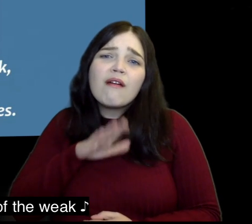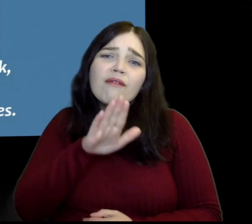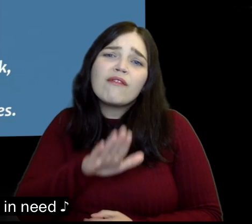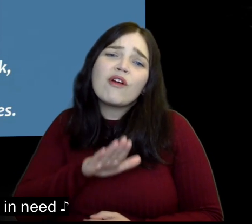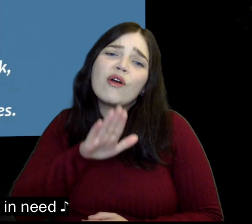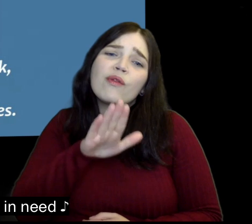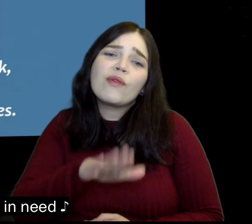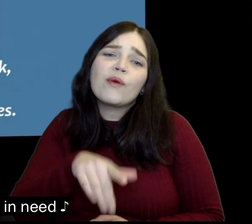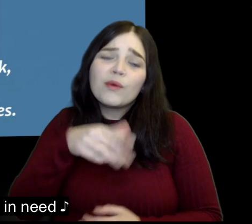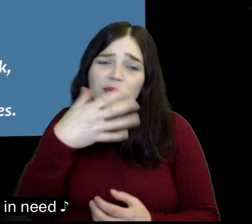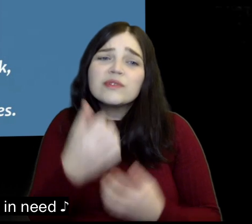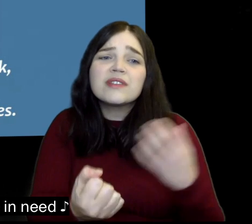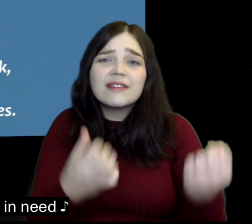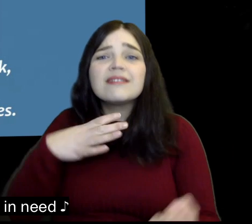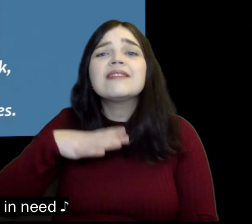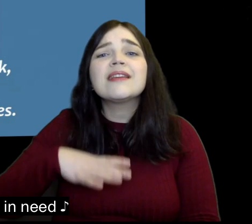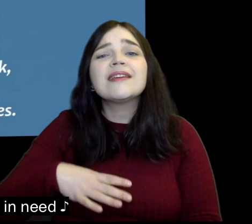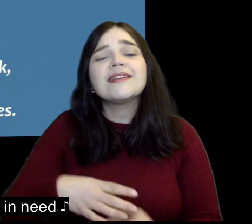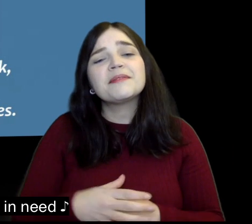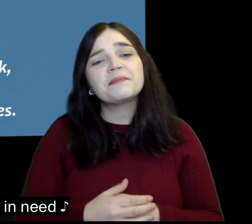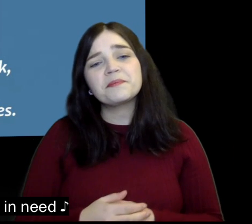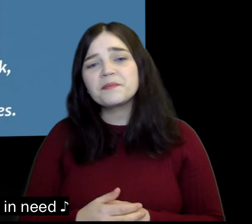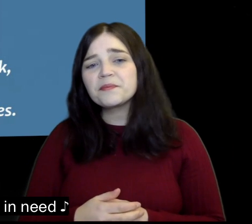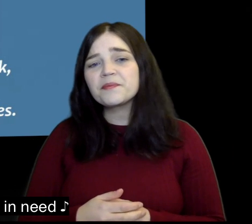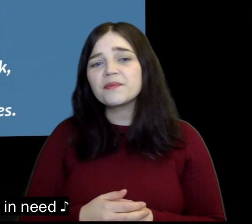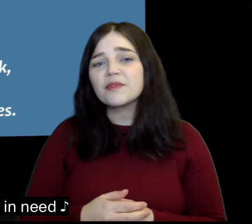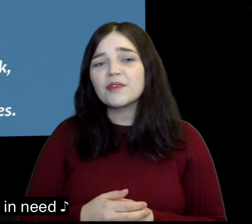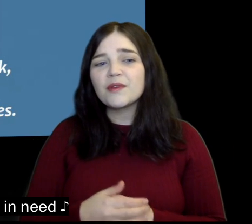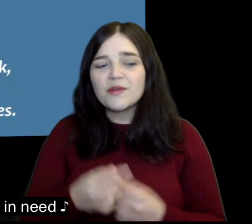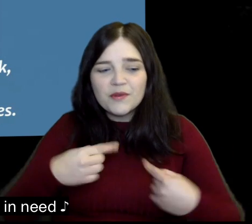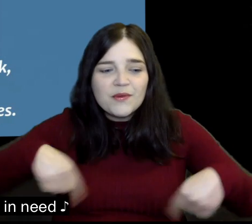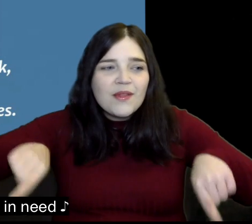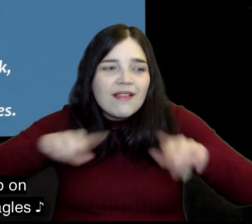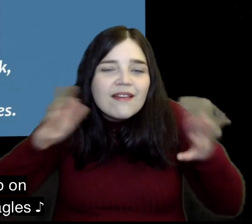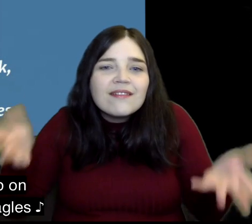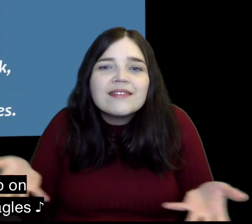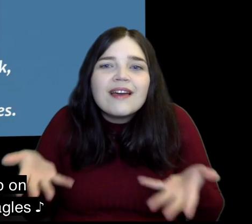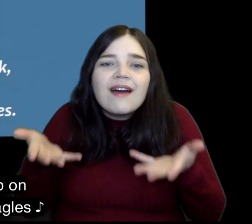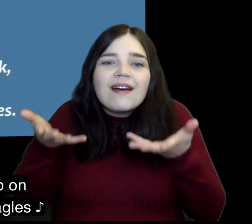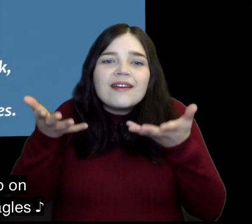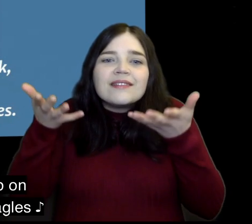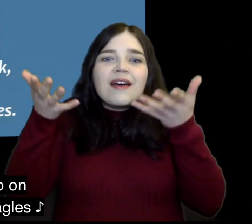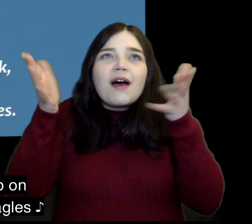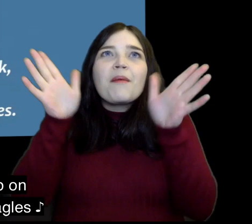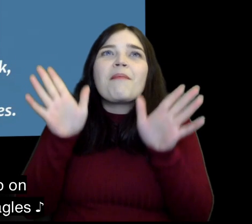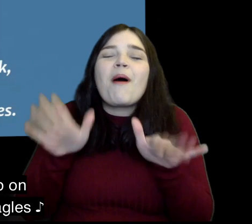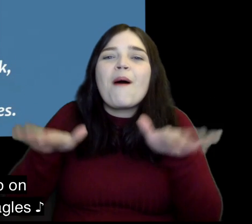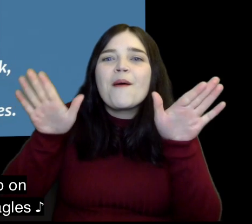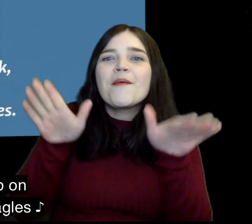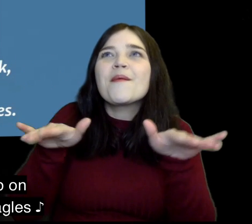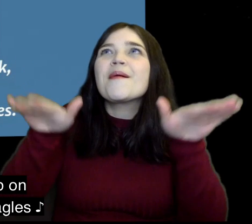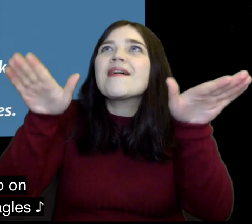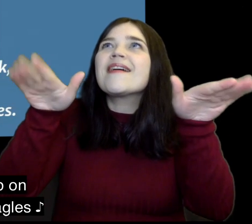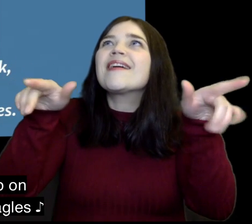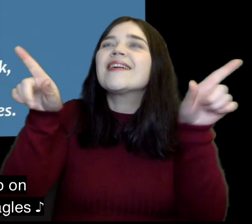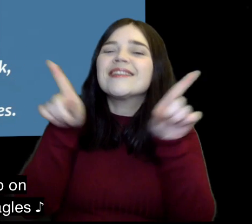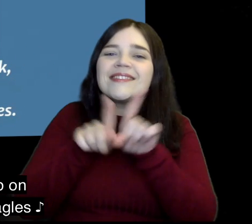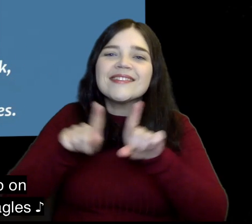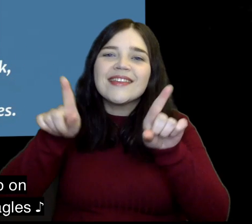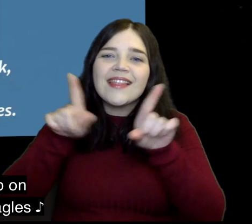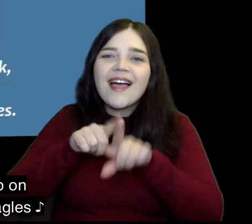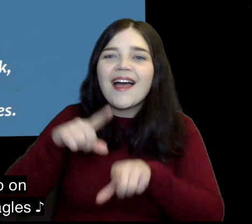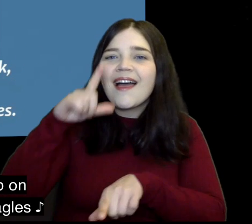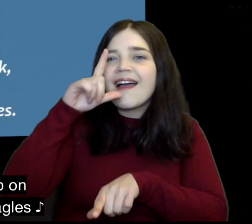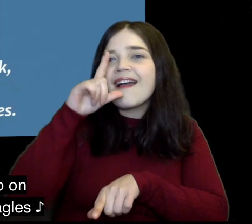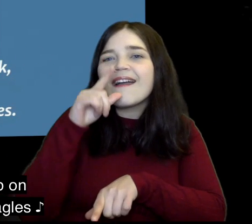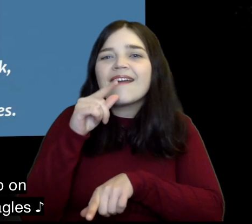You comfort those in you You lift us up